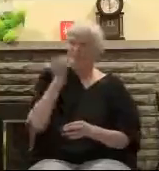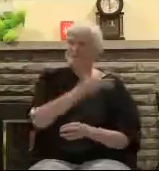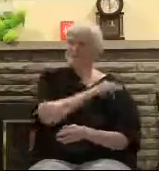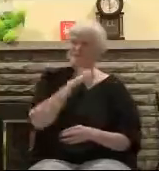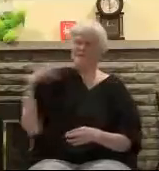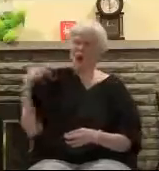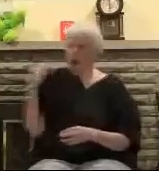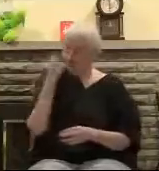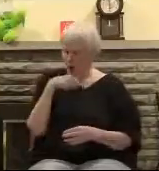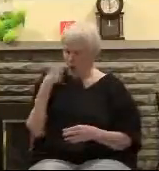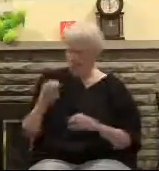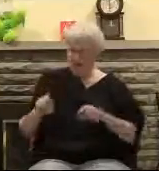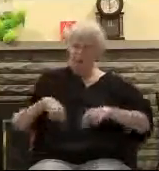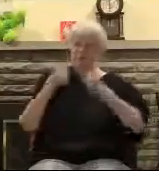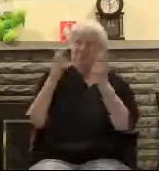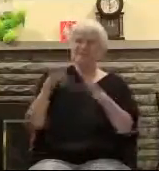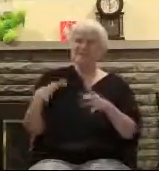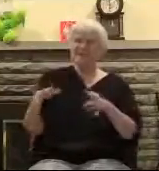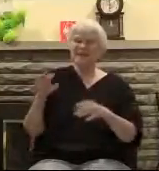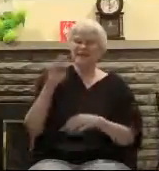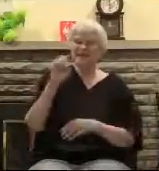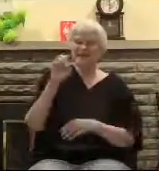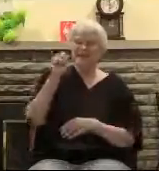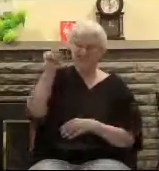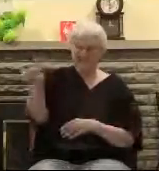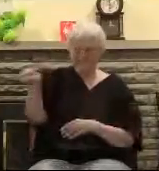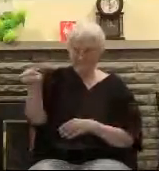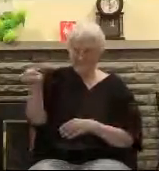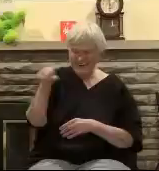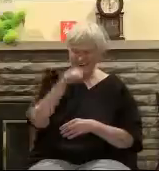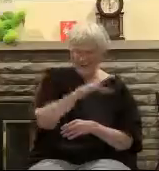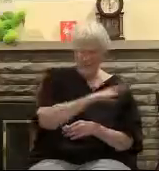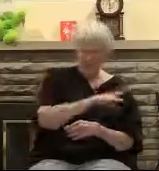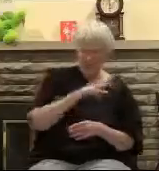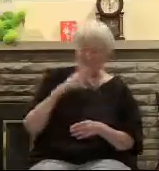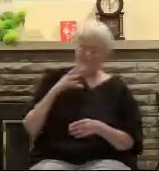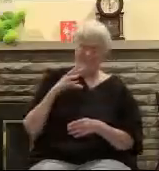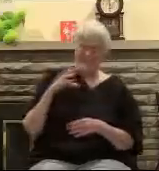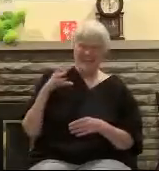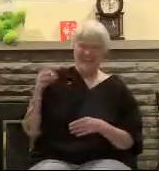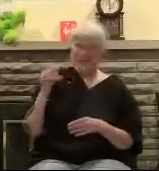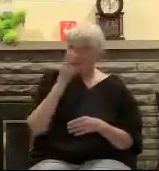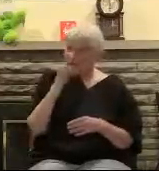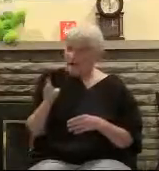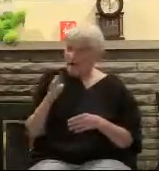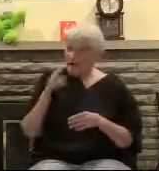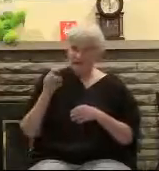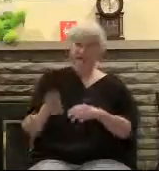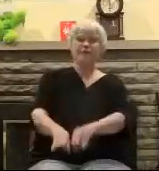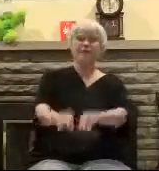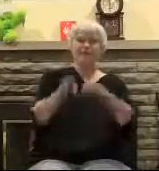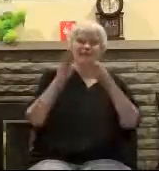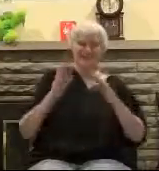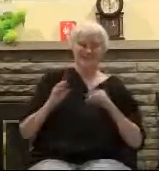And I don't know that I'll ever make it over there in this lifetime but I'm going to go there one day. Amen.